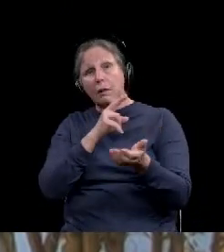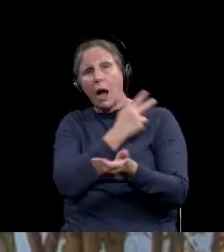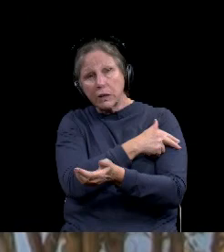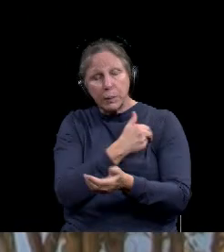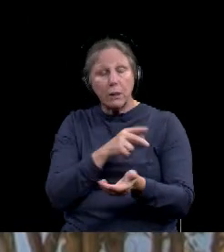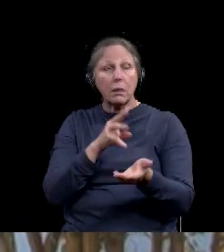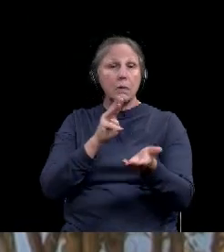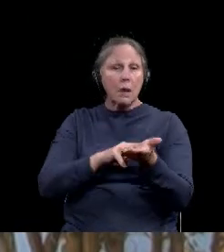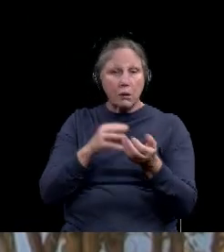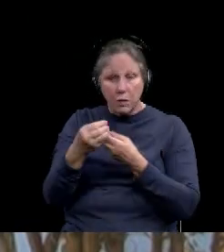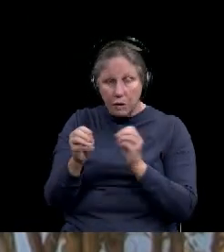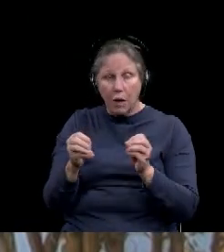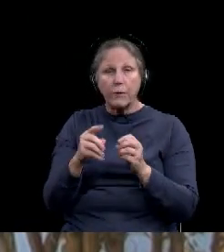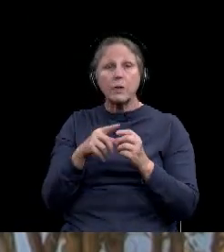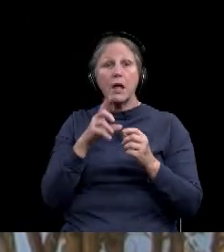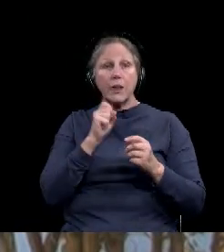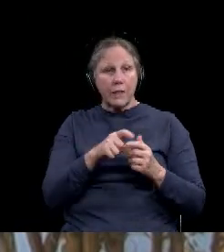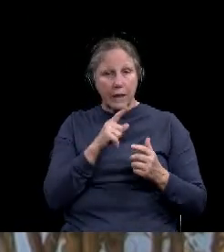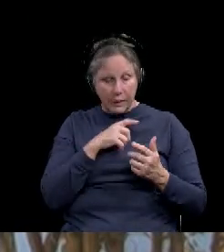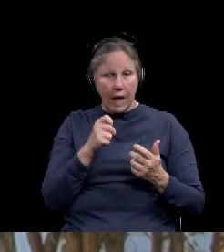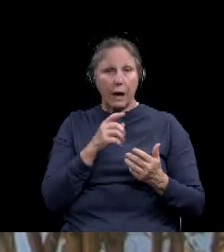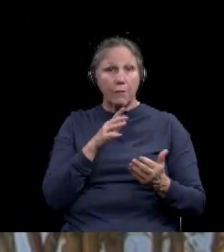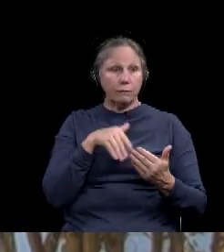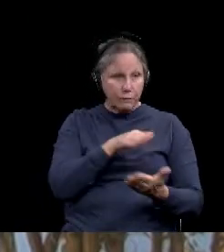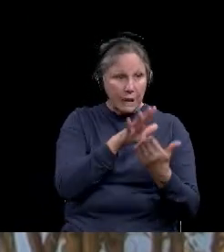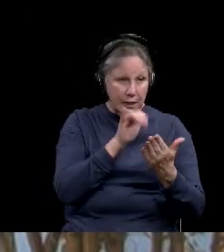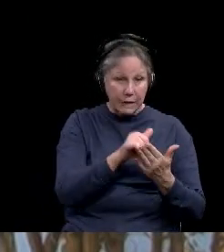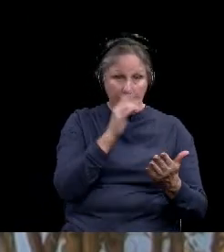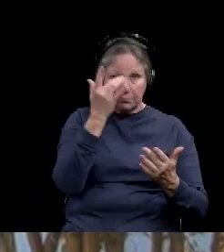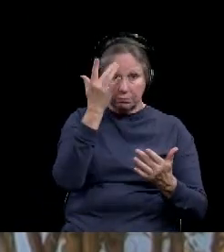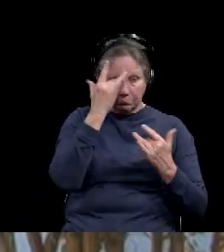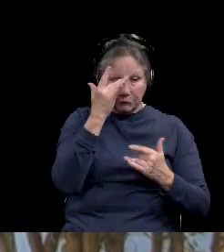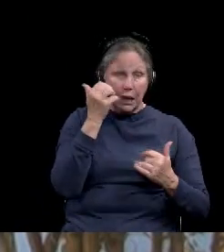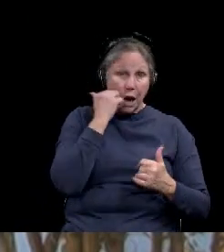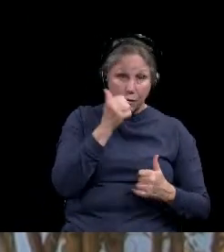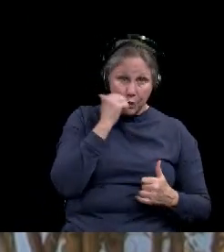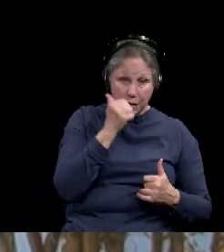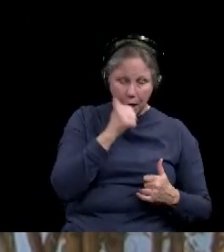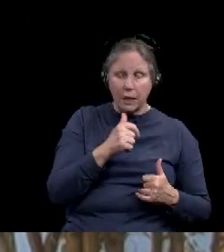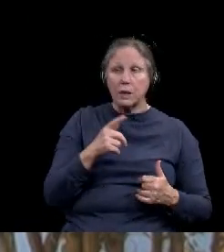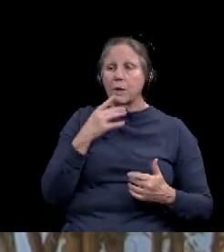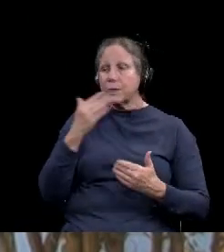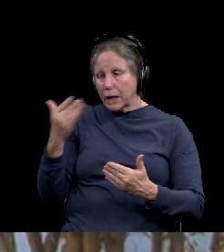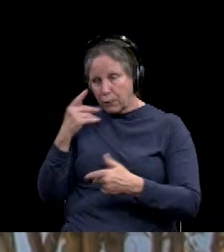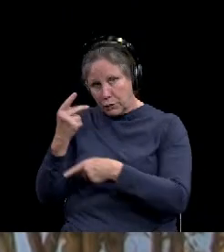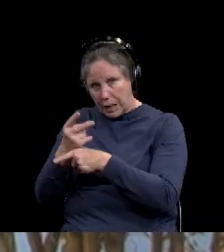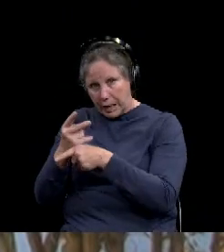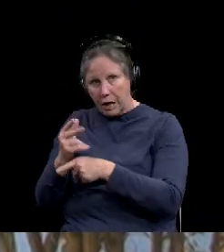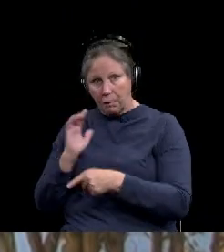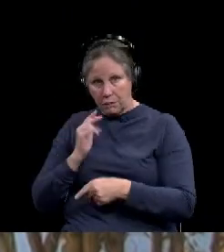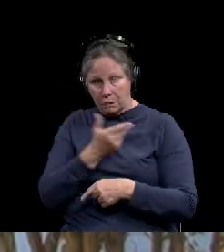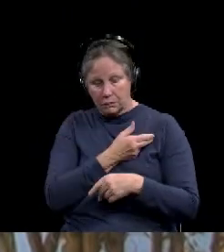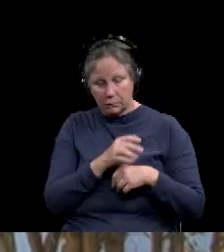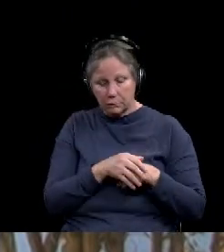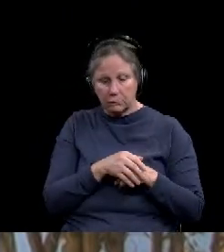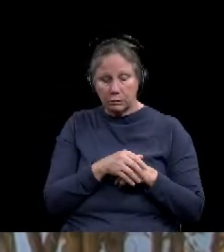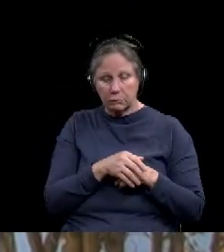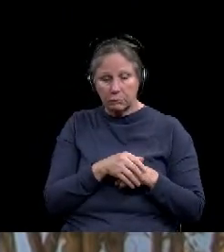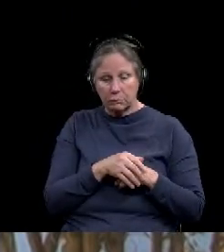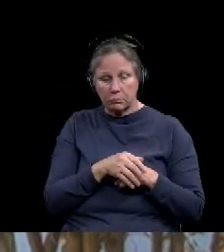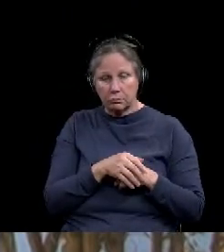uh, fight against, against this disease and appreciate you all taking care of our community. Um, we need to keep